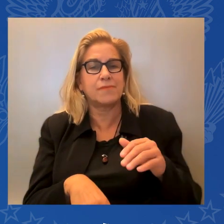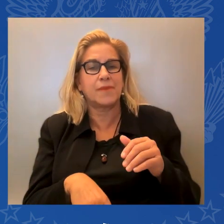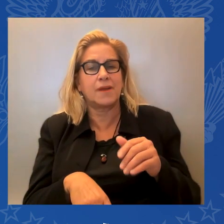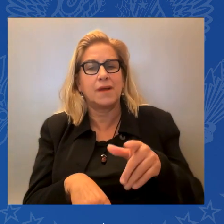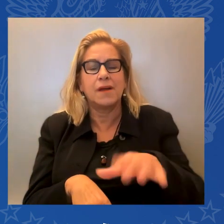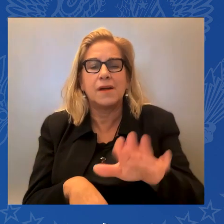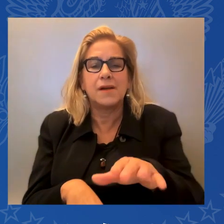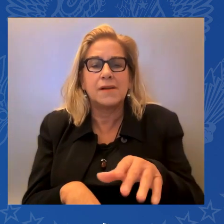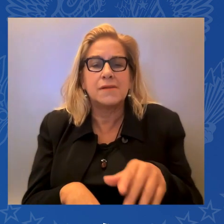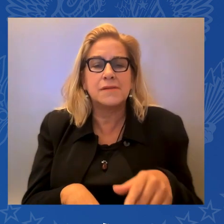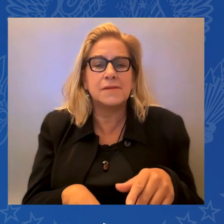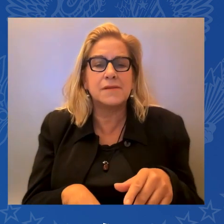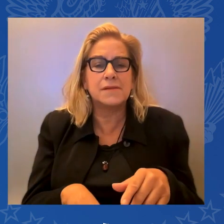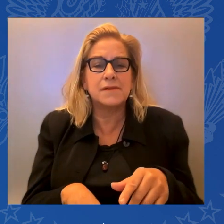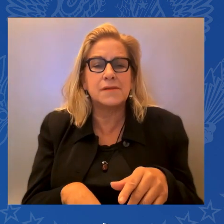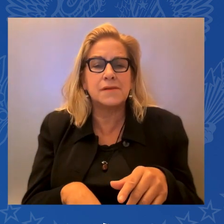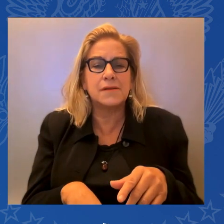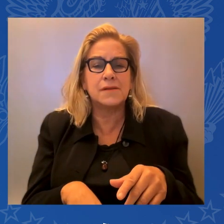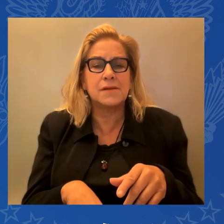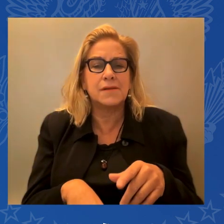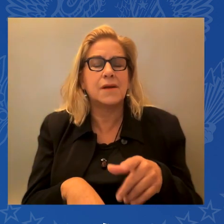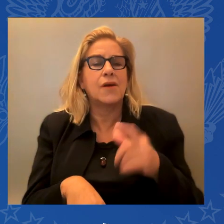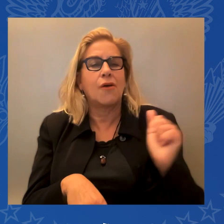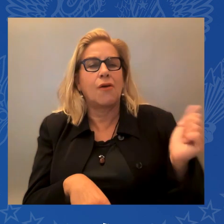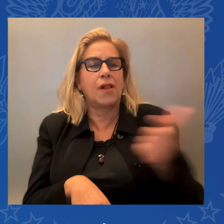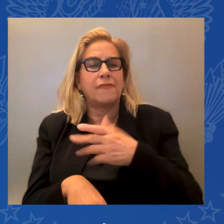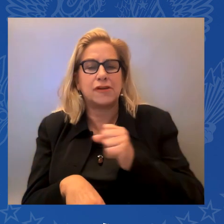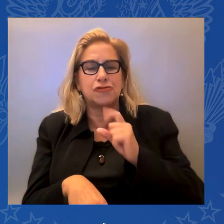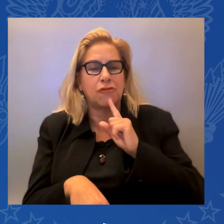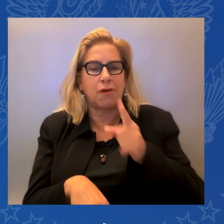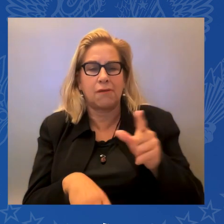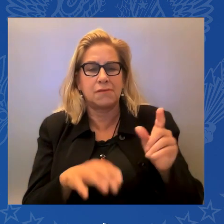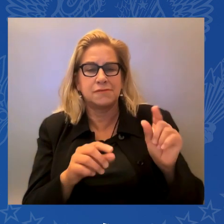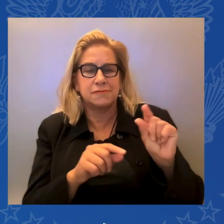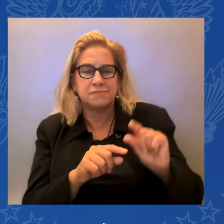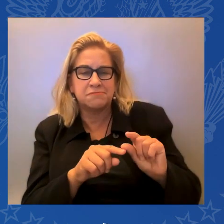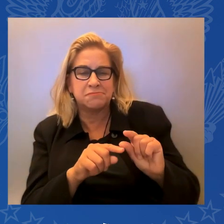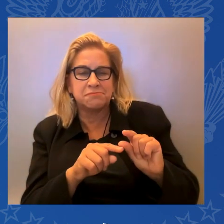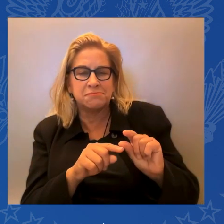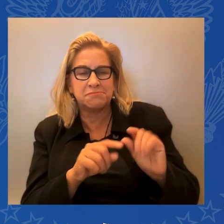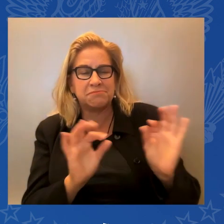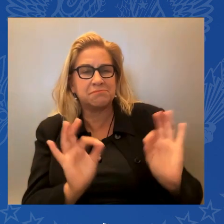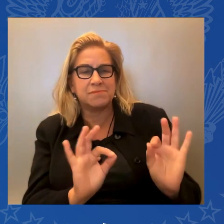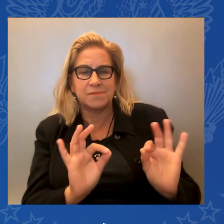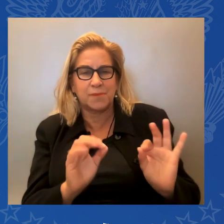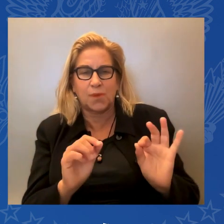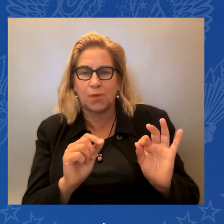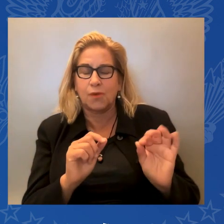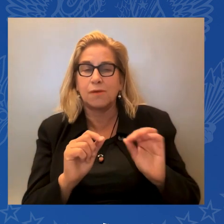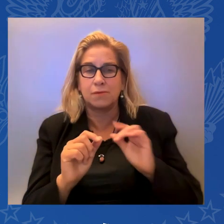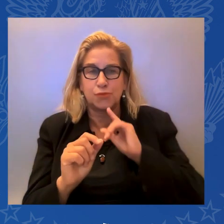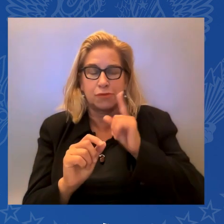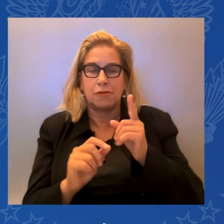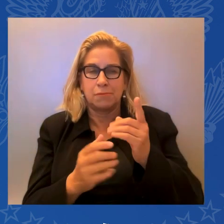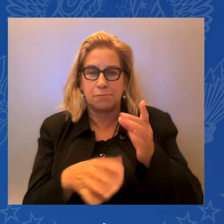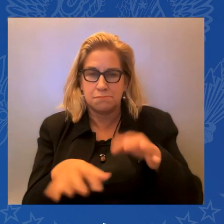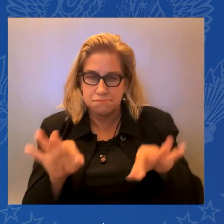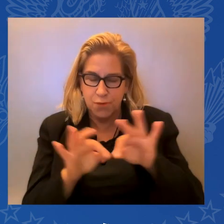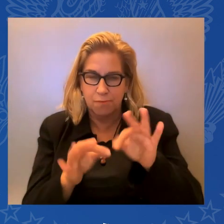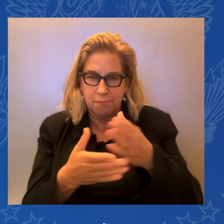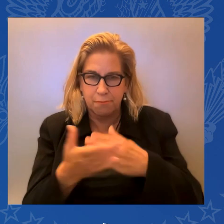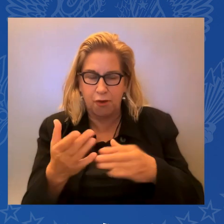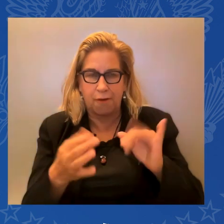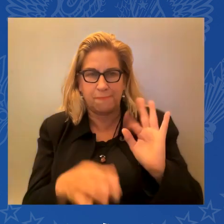we do it together. In the little moments and in the big ones. And most of all, with